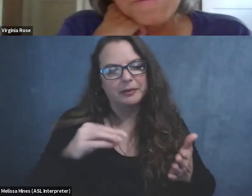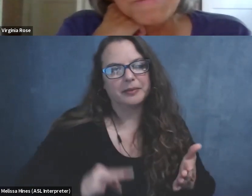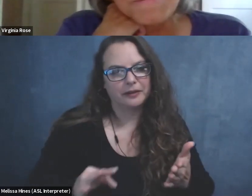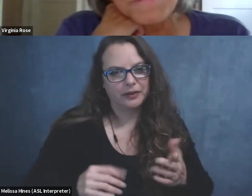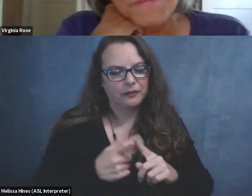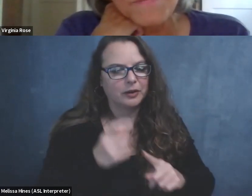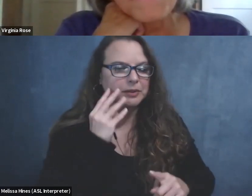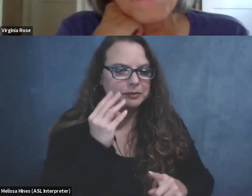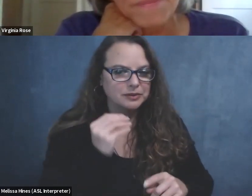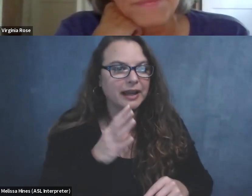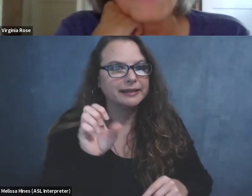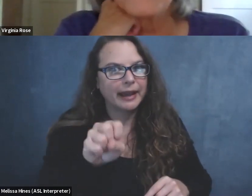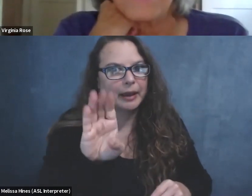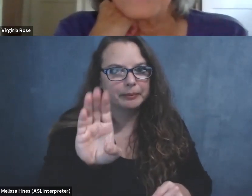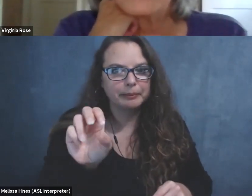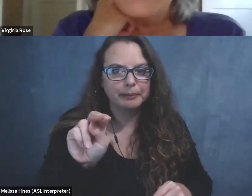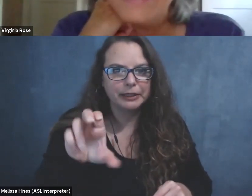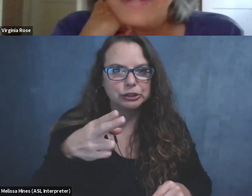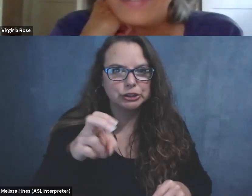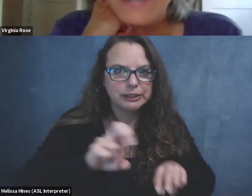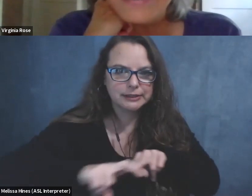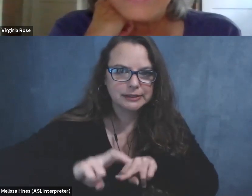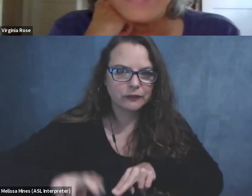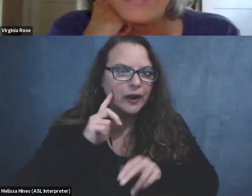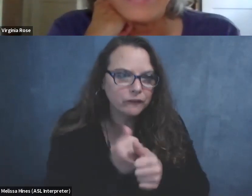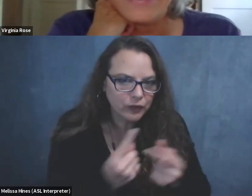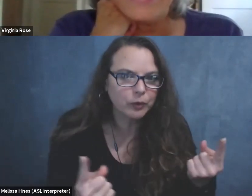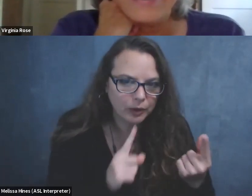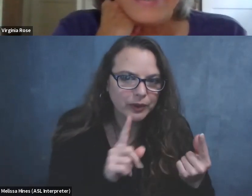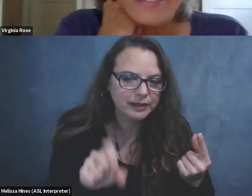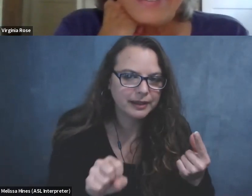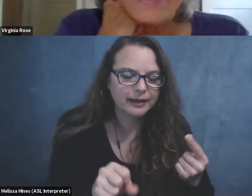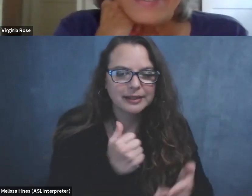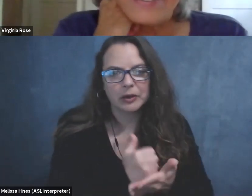and yeah, benches, benches for everyone. It really does help.